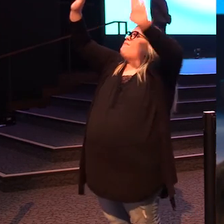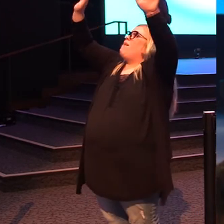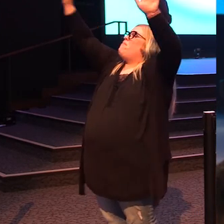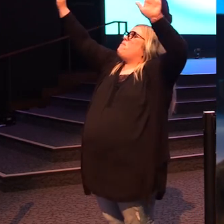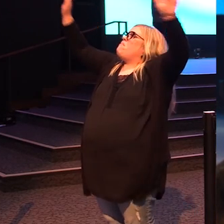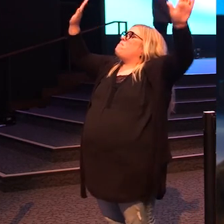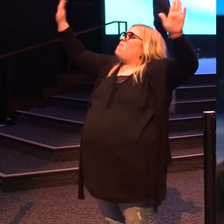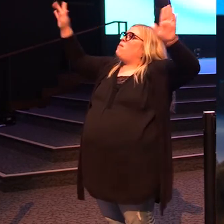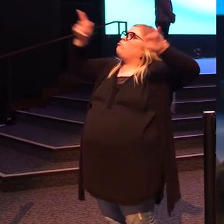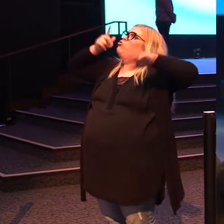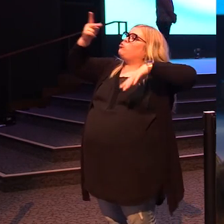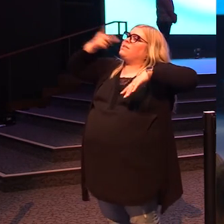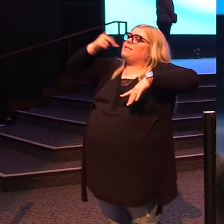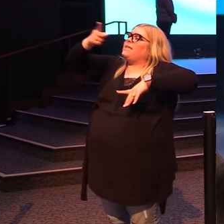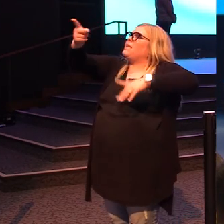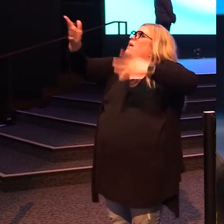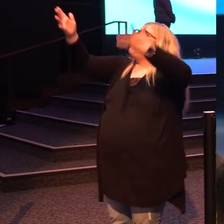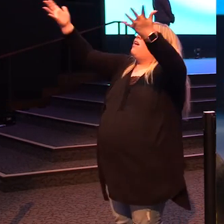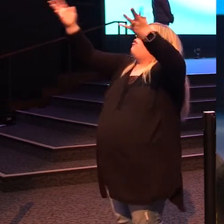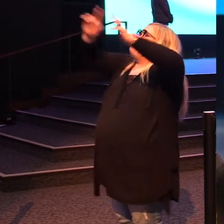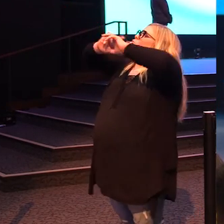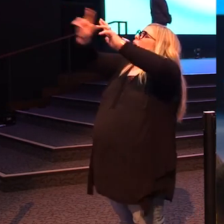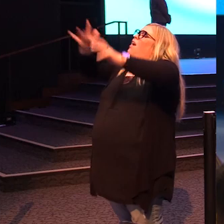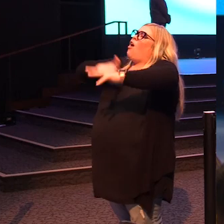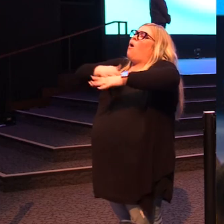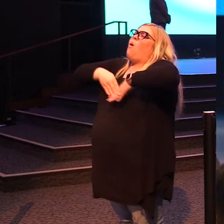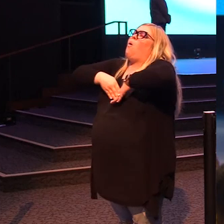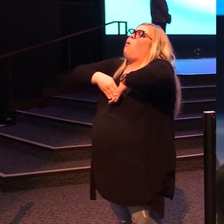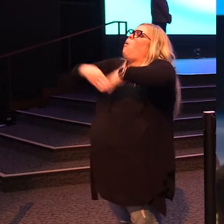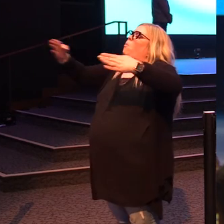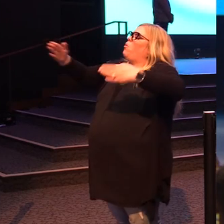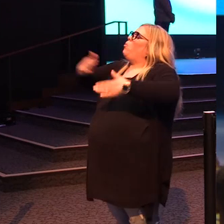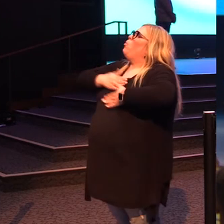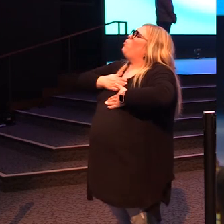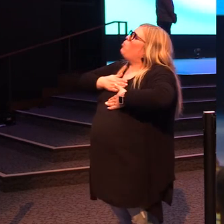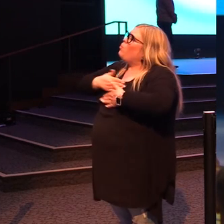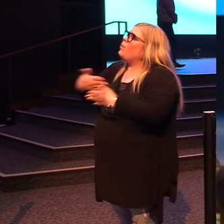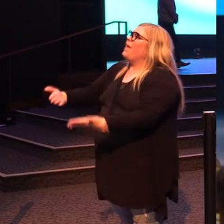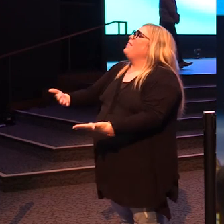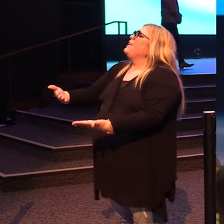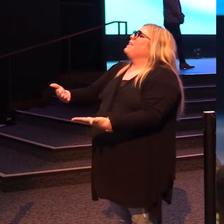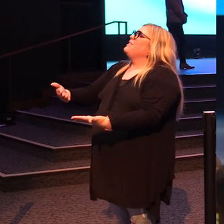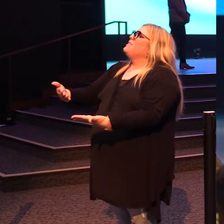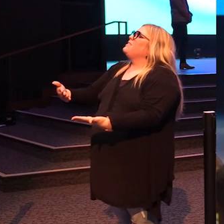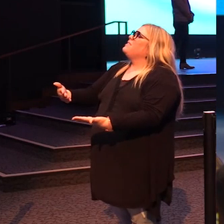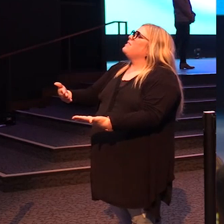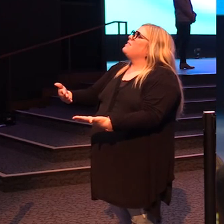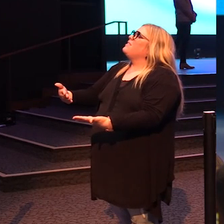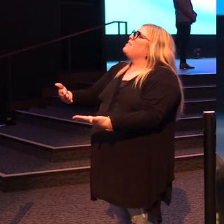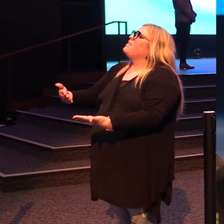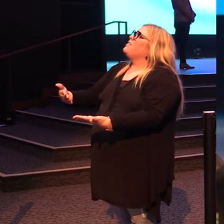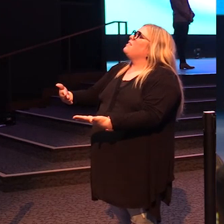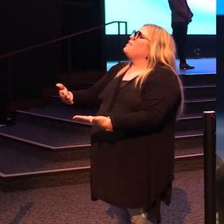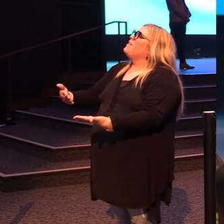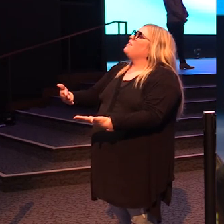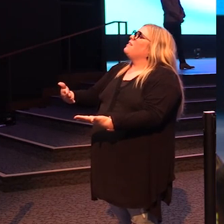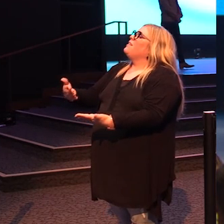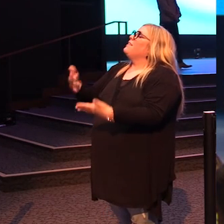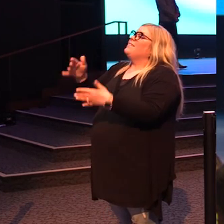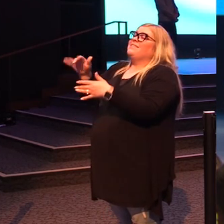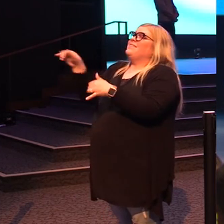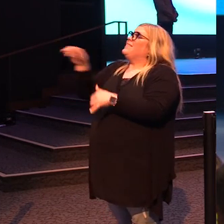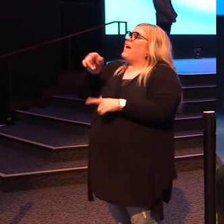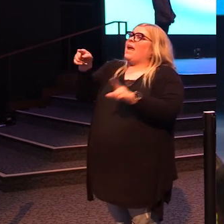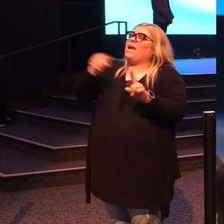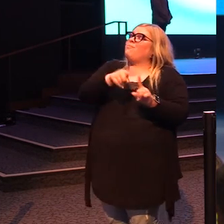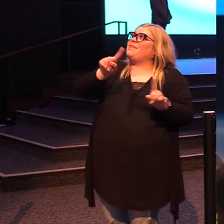God, you see the posture of their heart. You see the willingness of their heart. Just like you saw